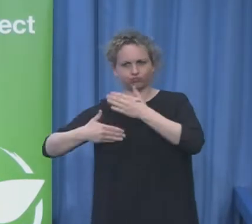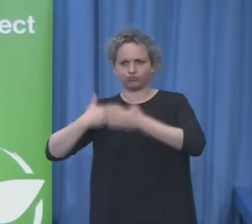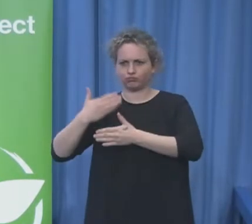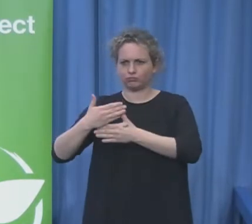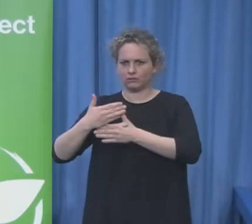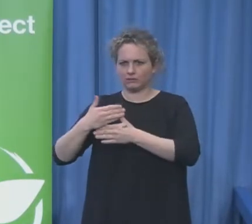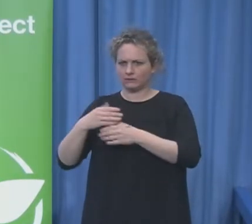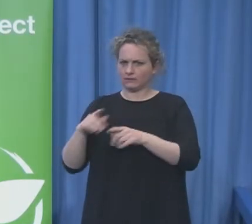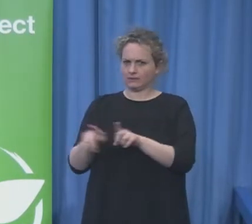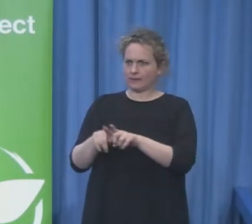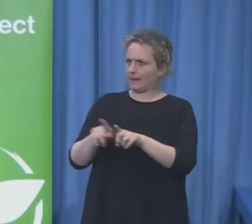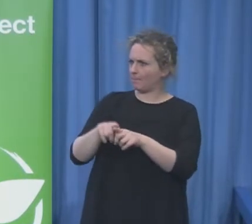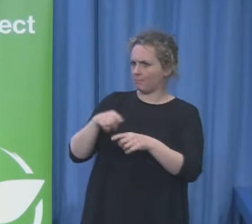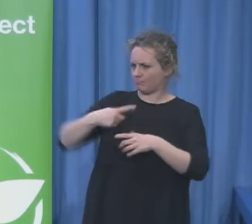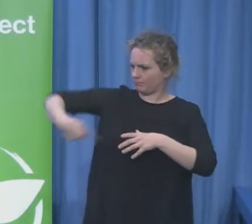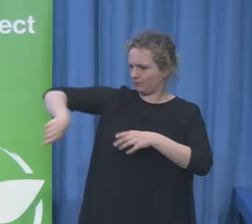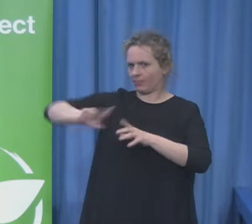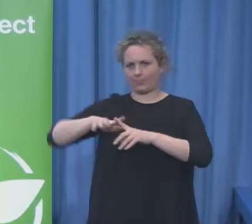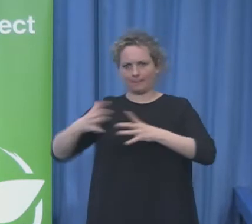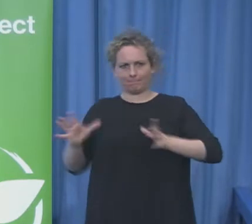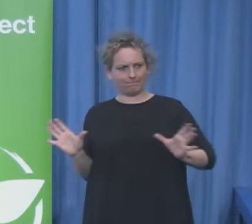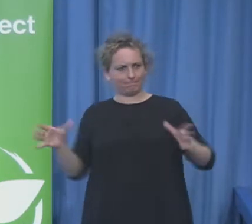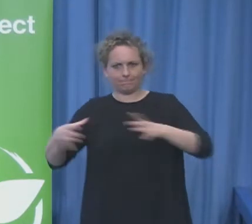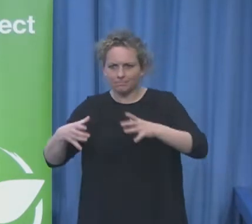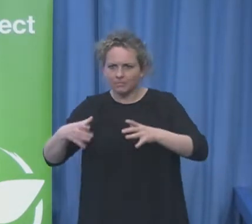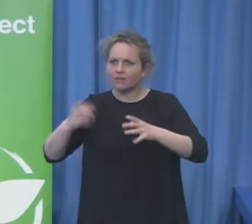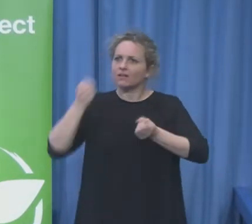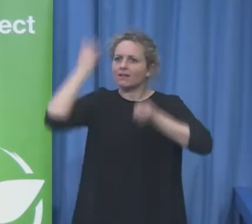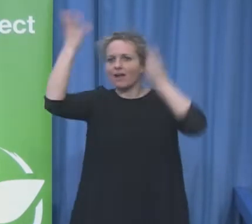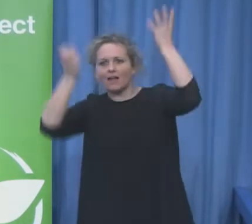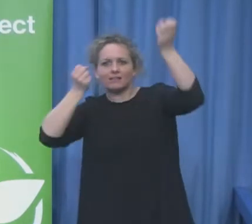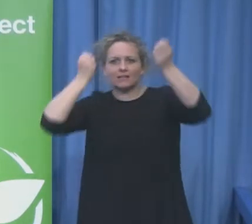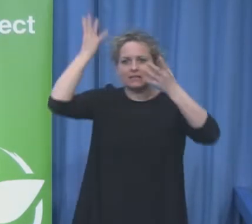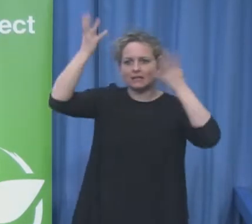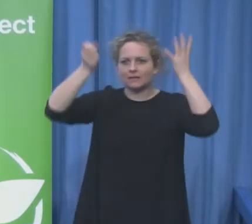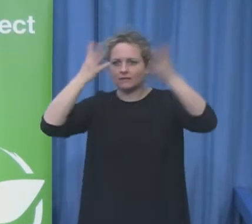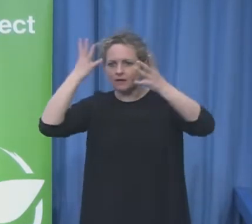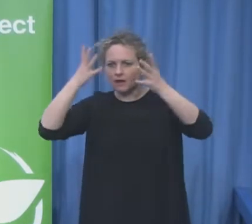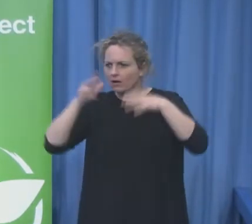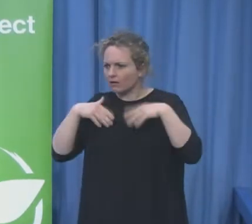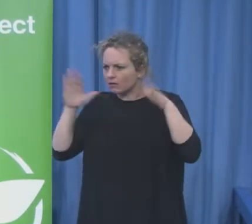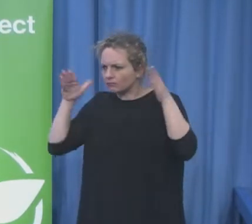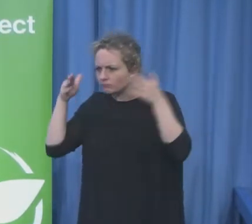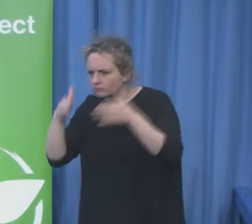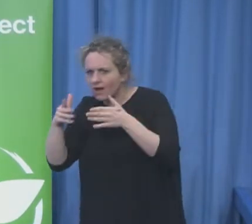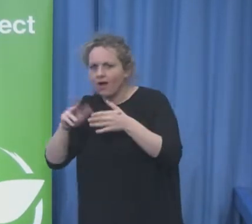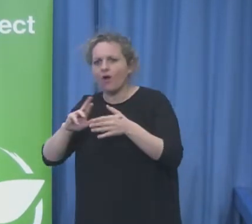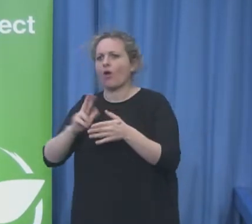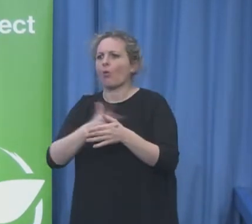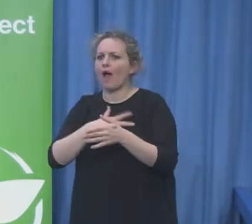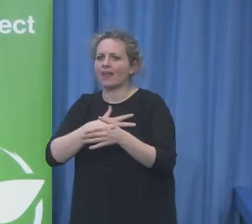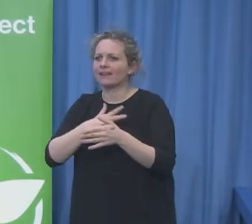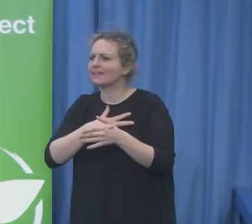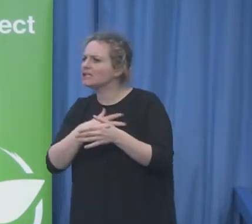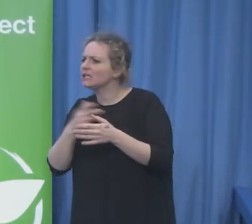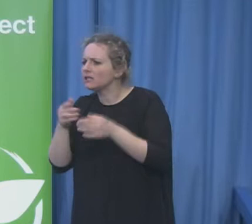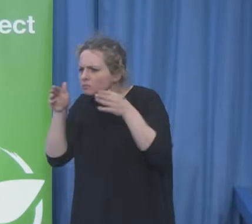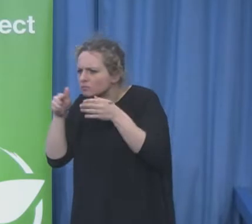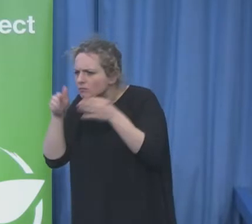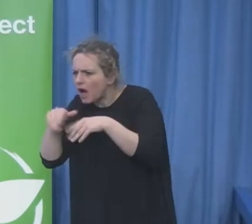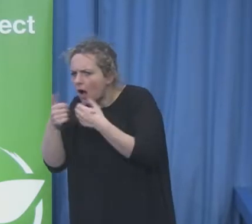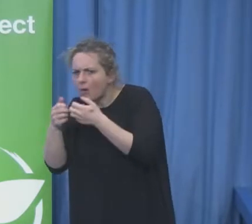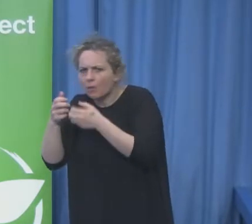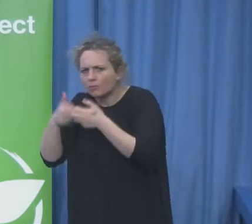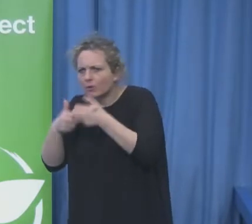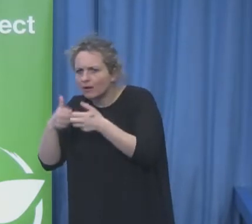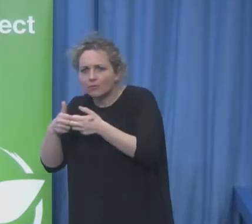so why are we ignoring all this reality out there, all this potential for drama and so on? And it didn't